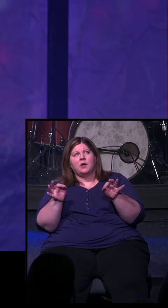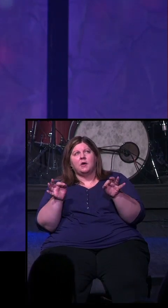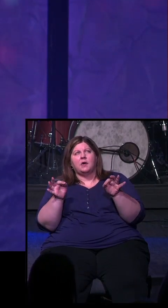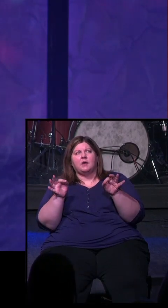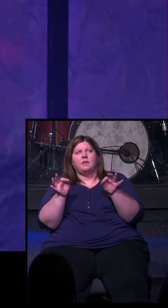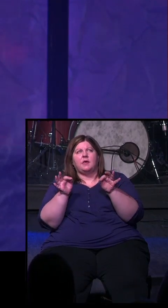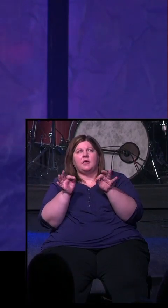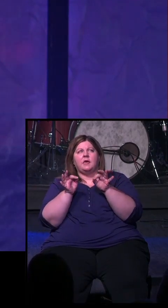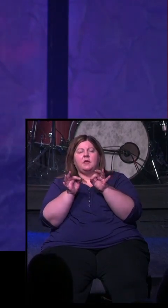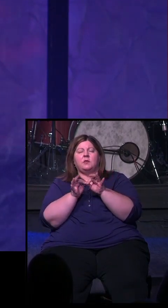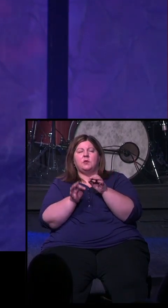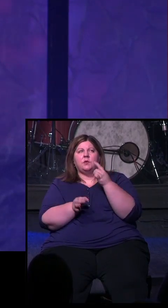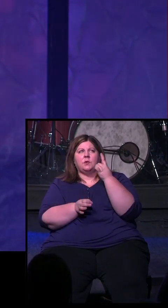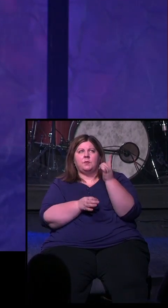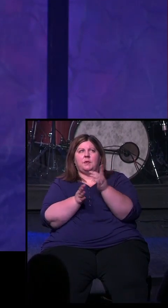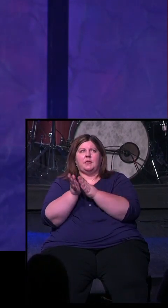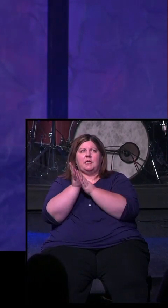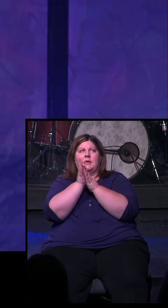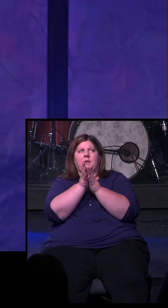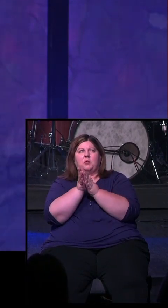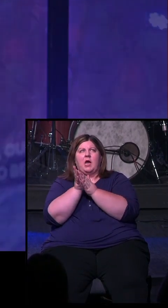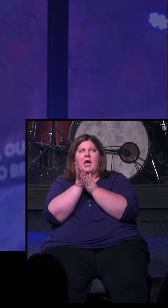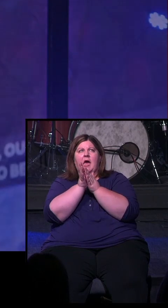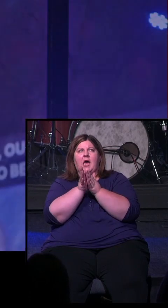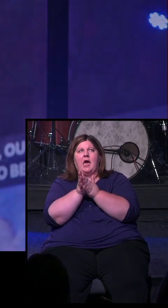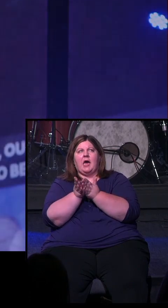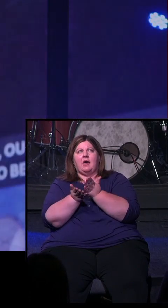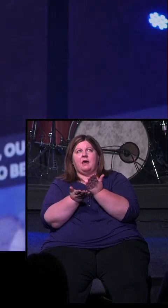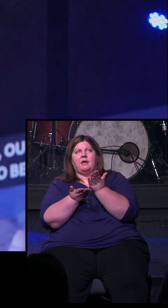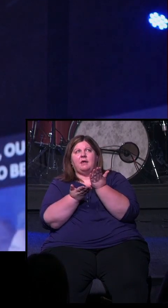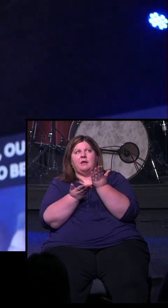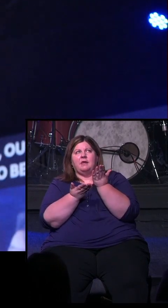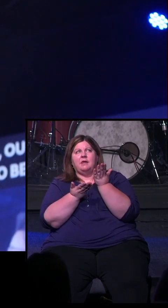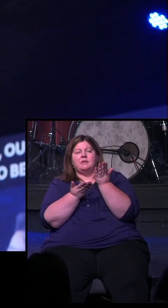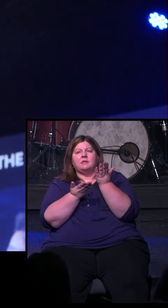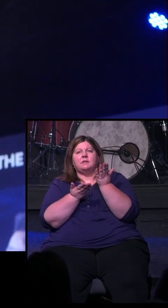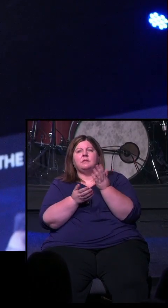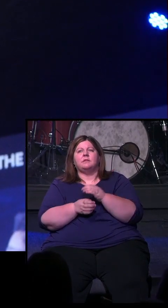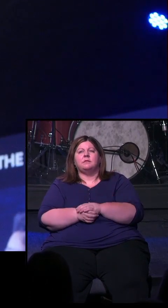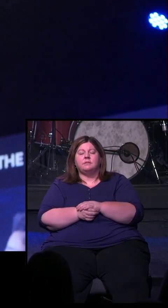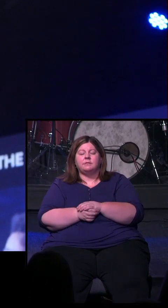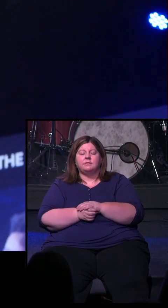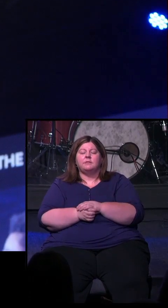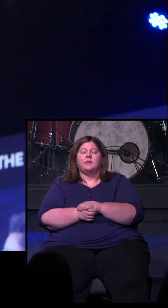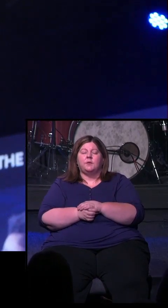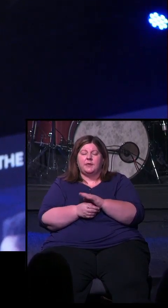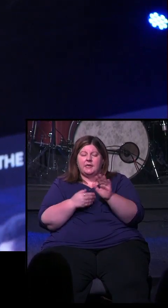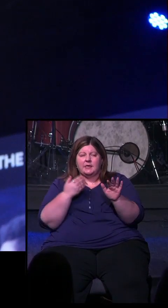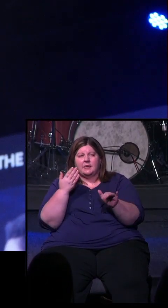worthy to be praised. Let's sing it last time. We give you.